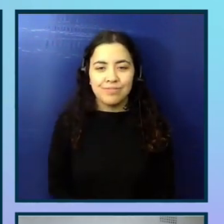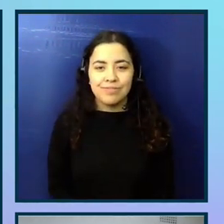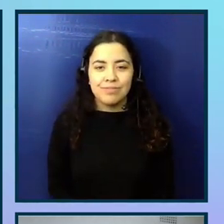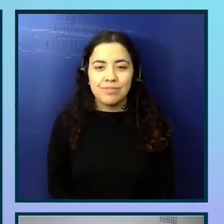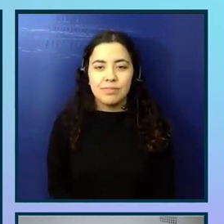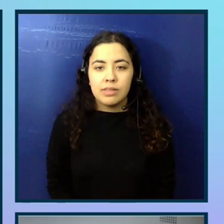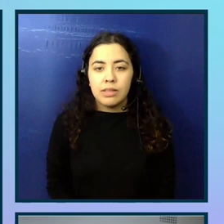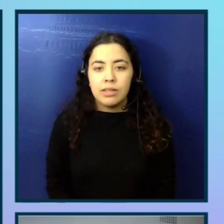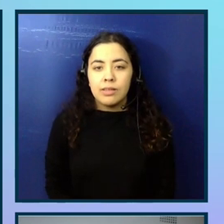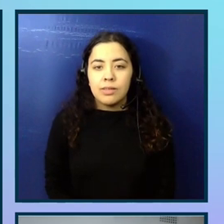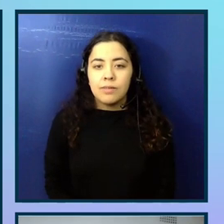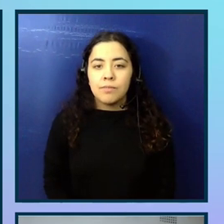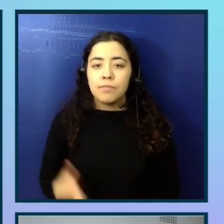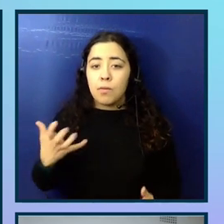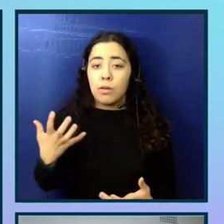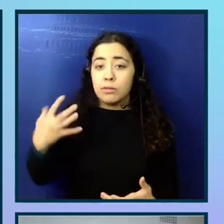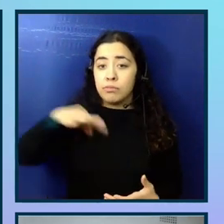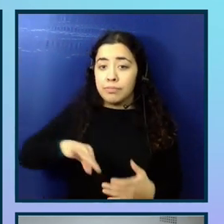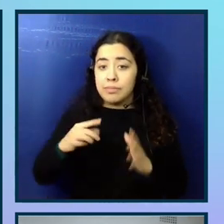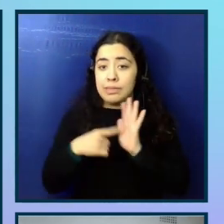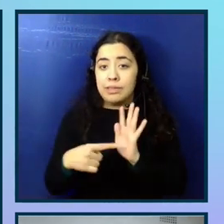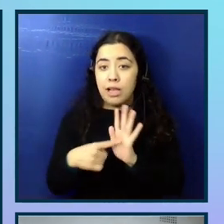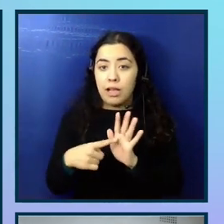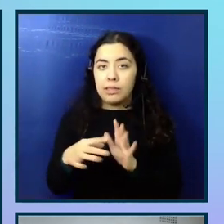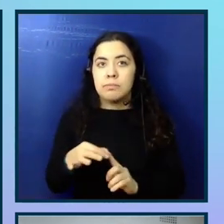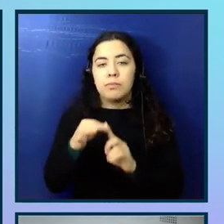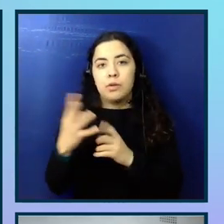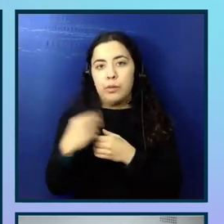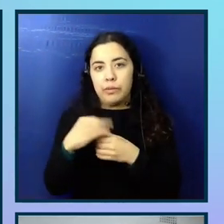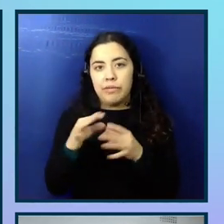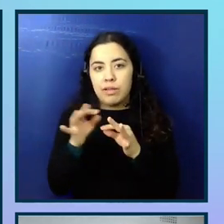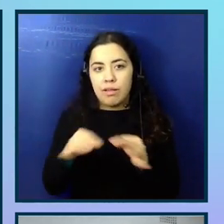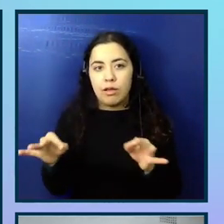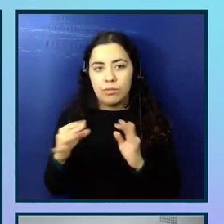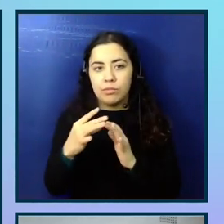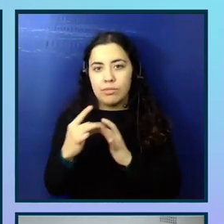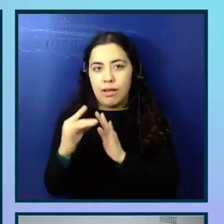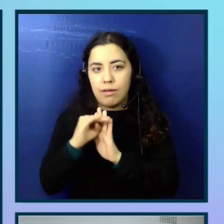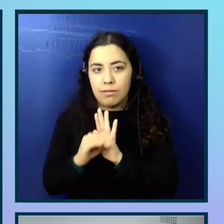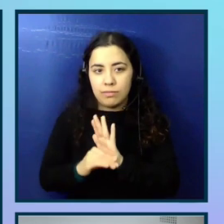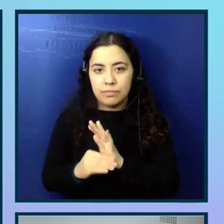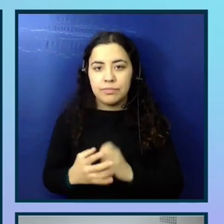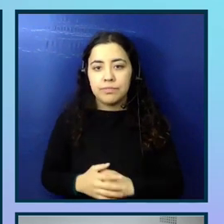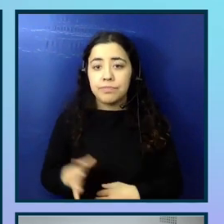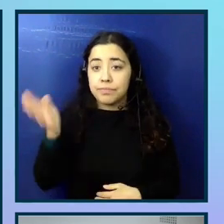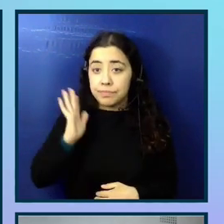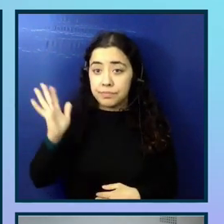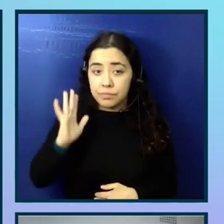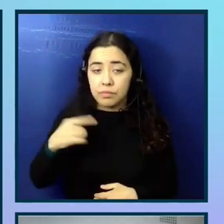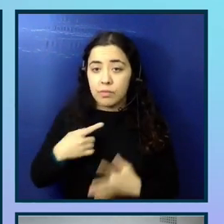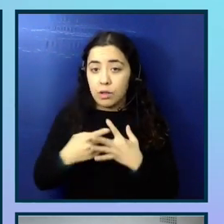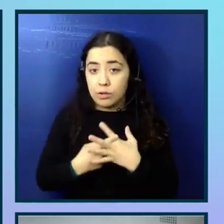But I want to give some useful examples, especially for inclusive language guidance. In the past, and when I was